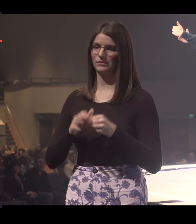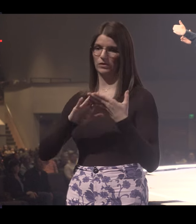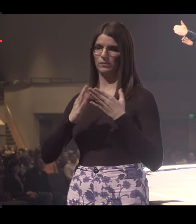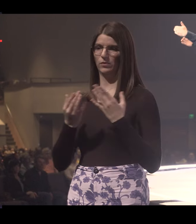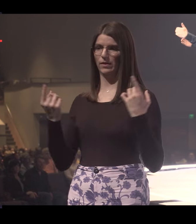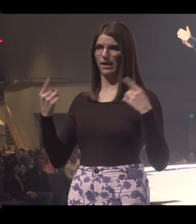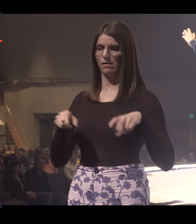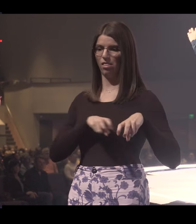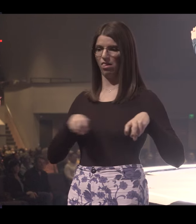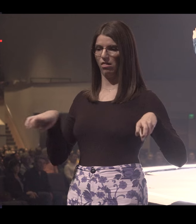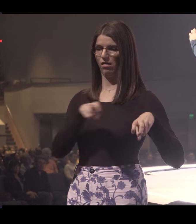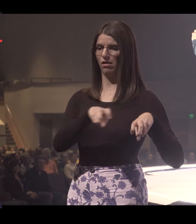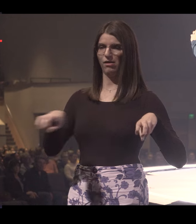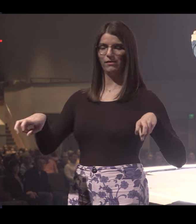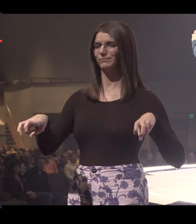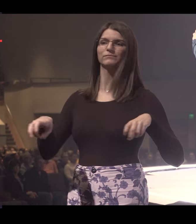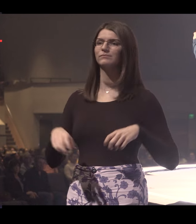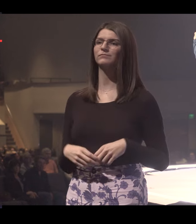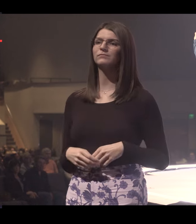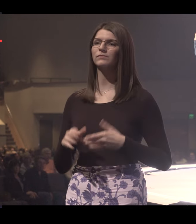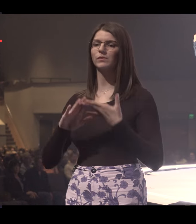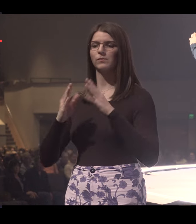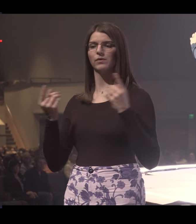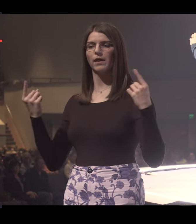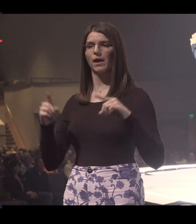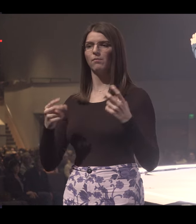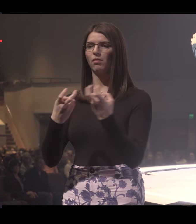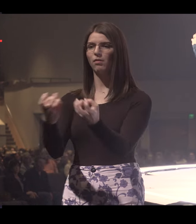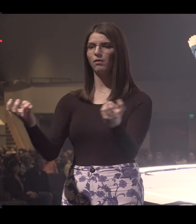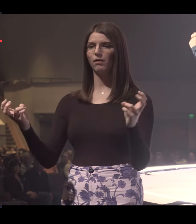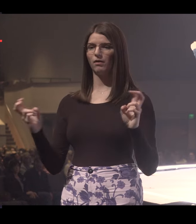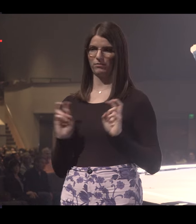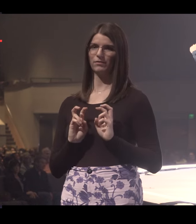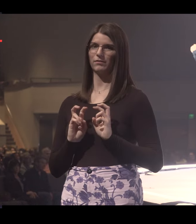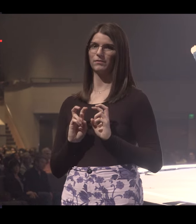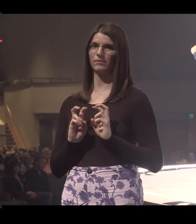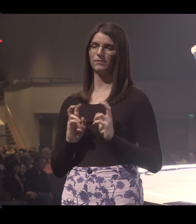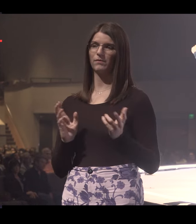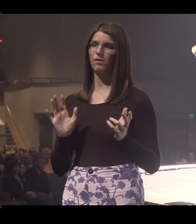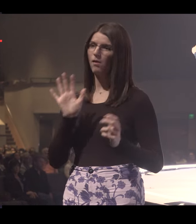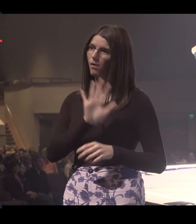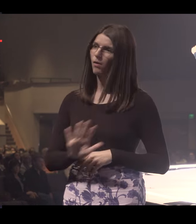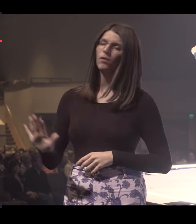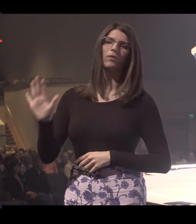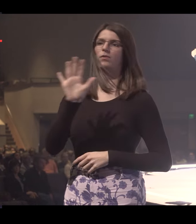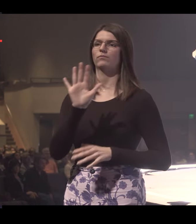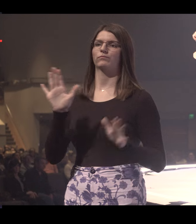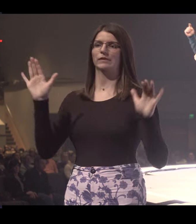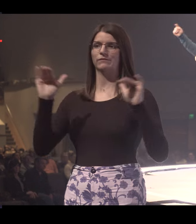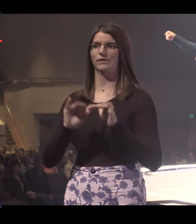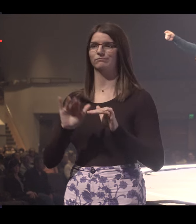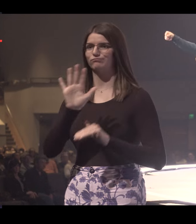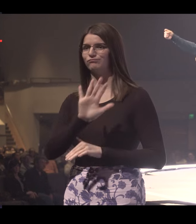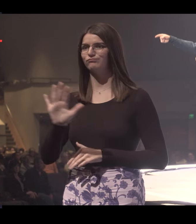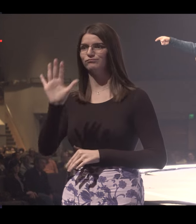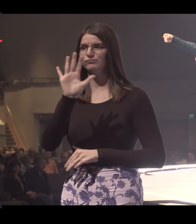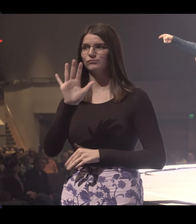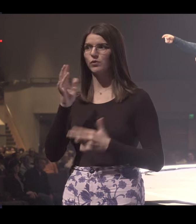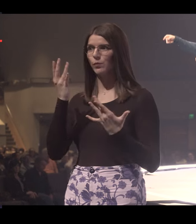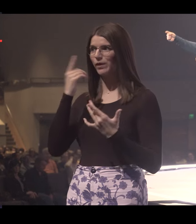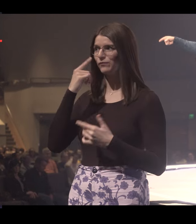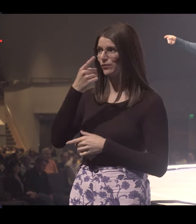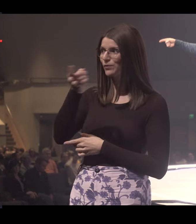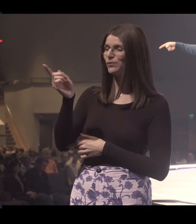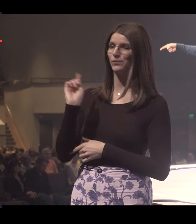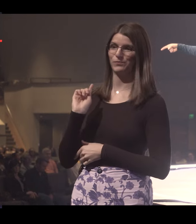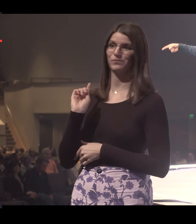Community doesn't happen in a row. Community happens in a circle. And there's circles all over this valley just waiting